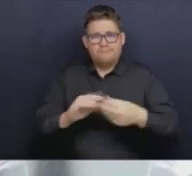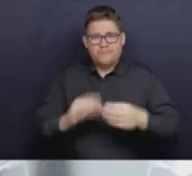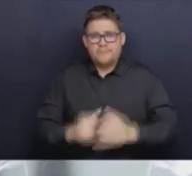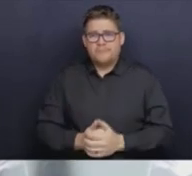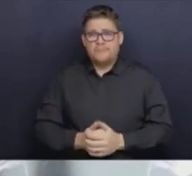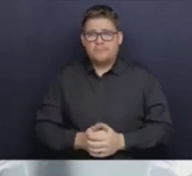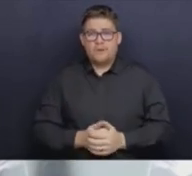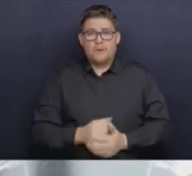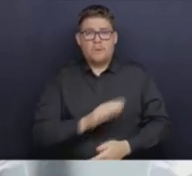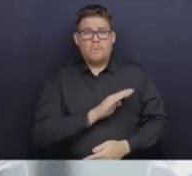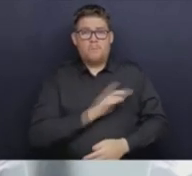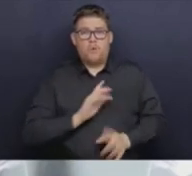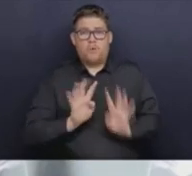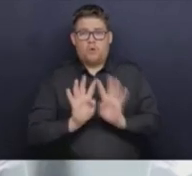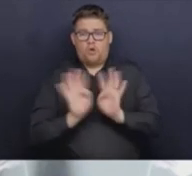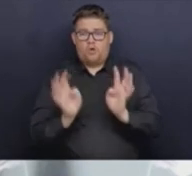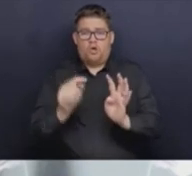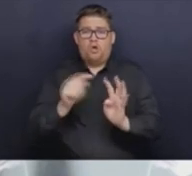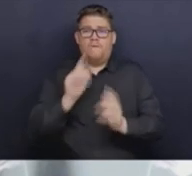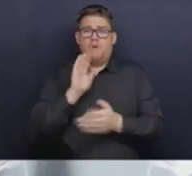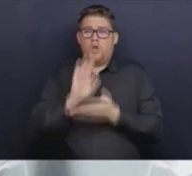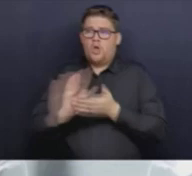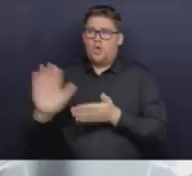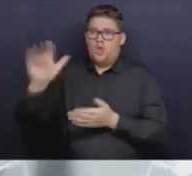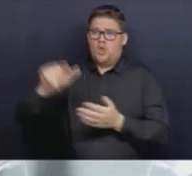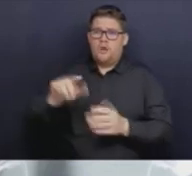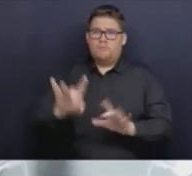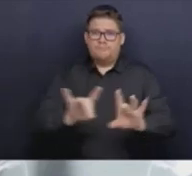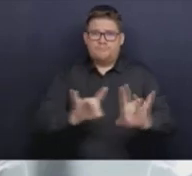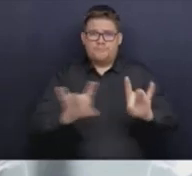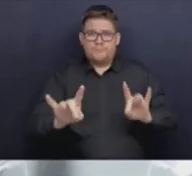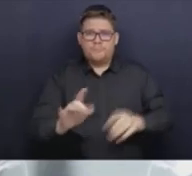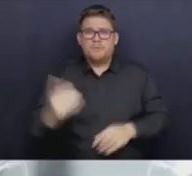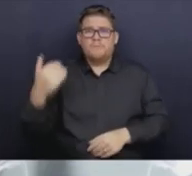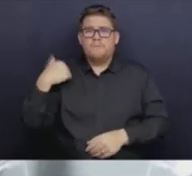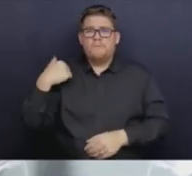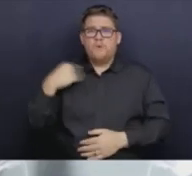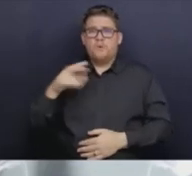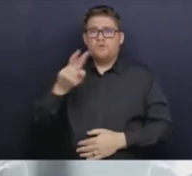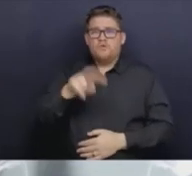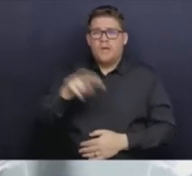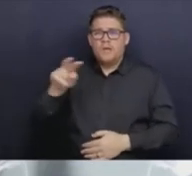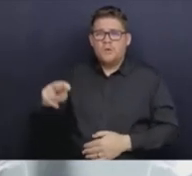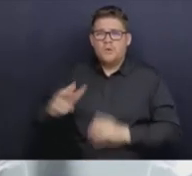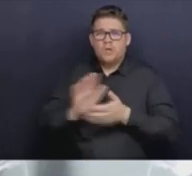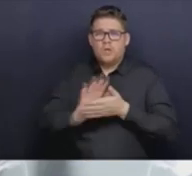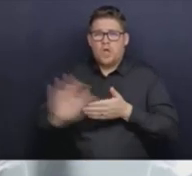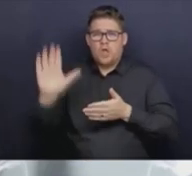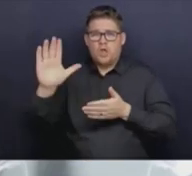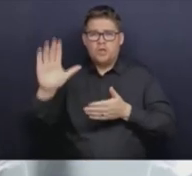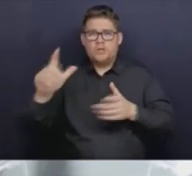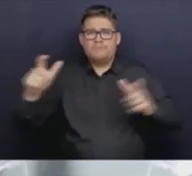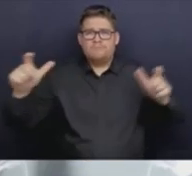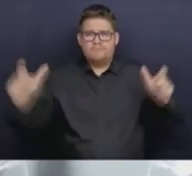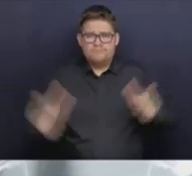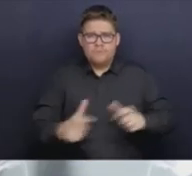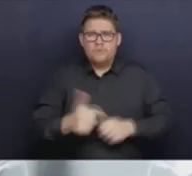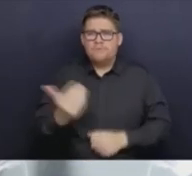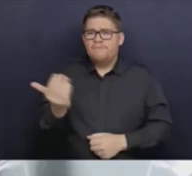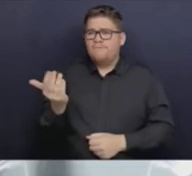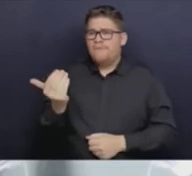colleges when I became Minister of Health. We've reduced that number, an amalgamated number. It's now 15. It will eventually be 26.